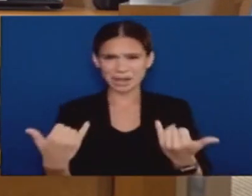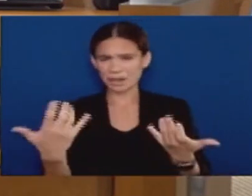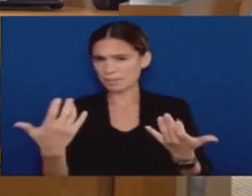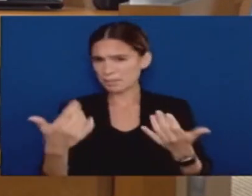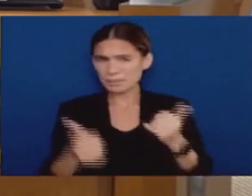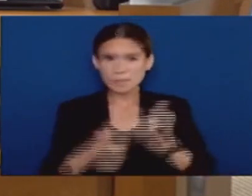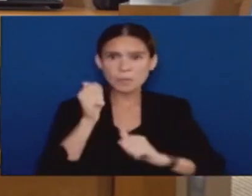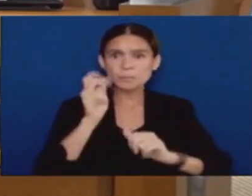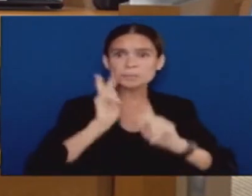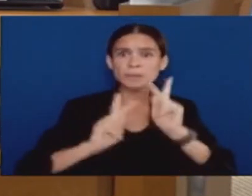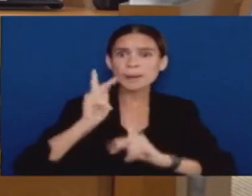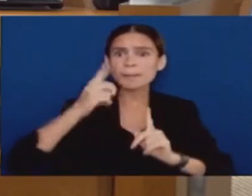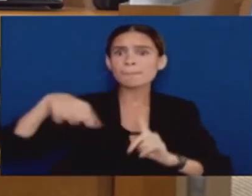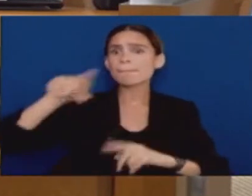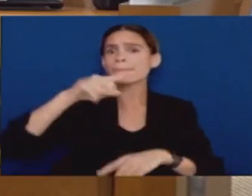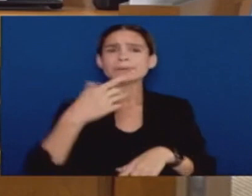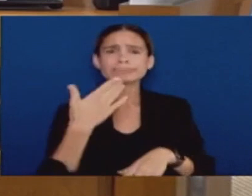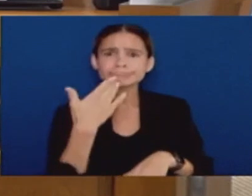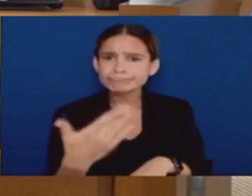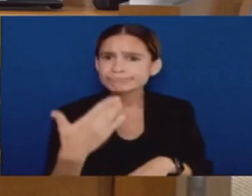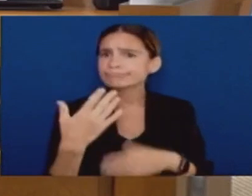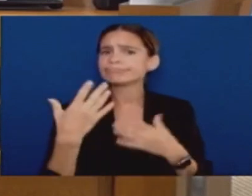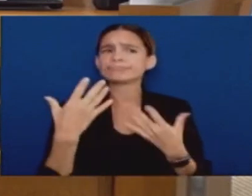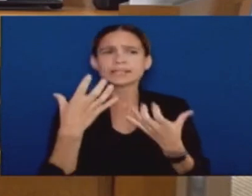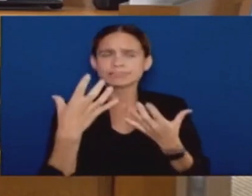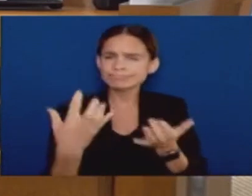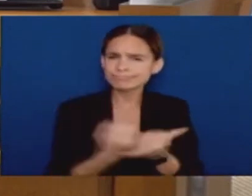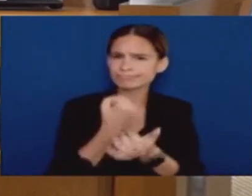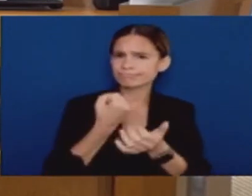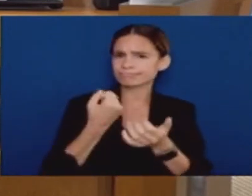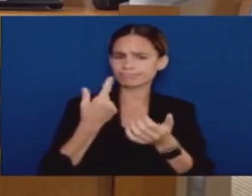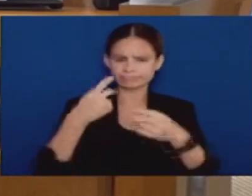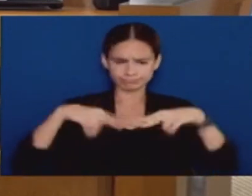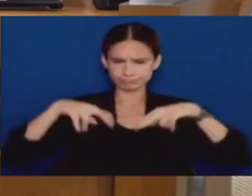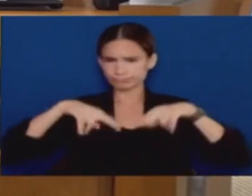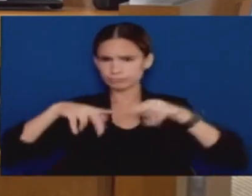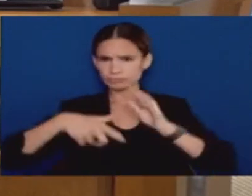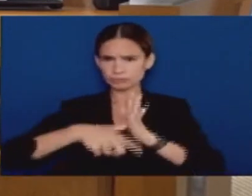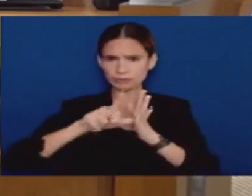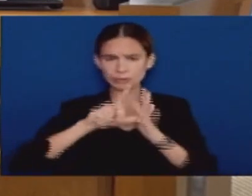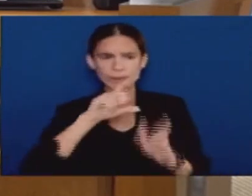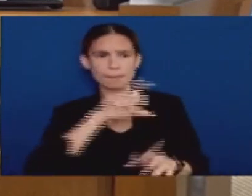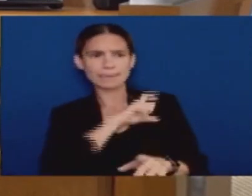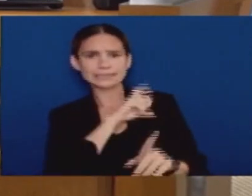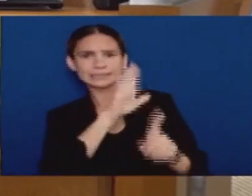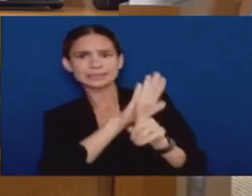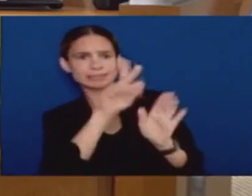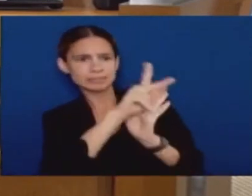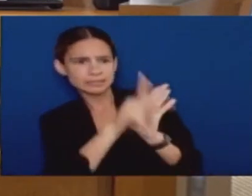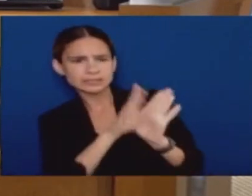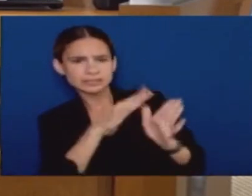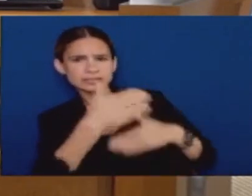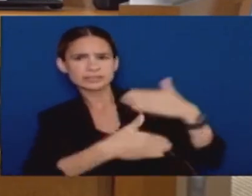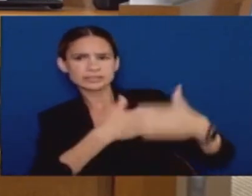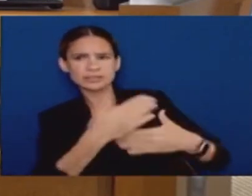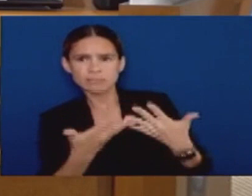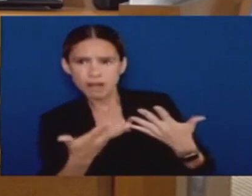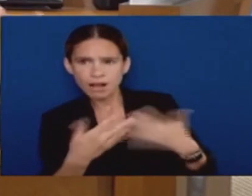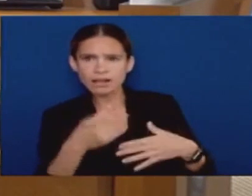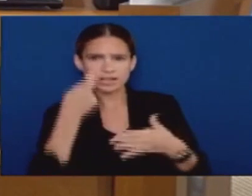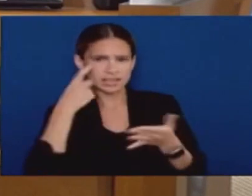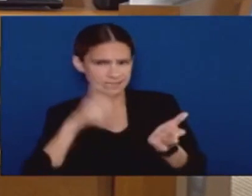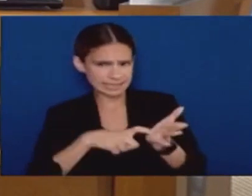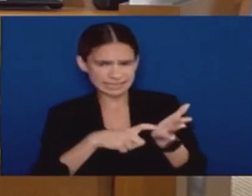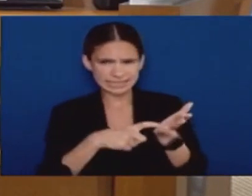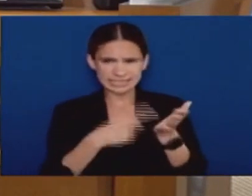policing procedures and recruitment and assess how we are doing and identify any opportunities for improvement. There's the bad apples in